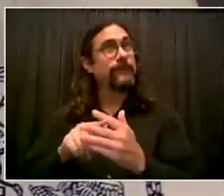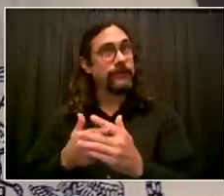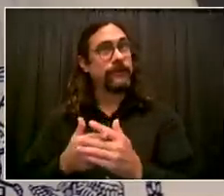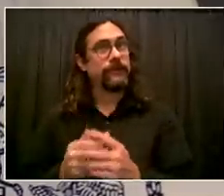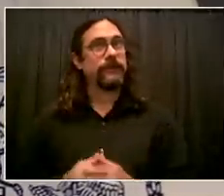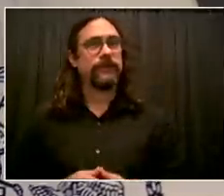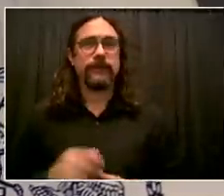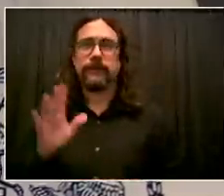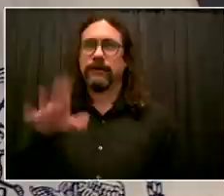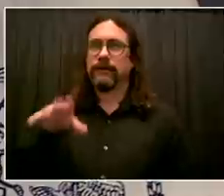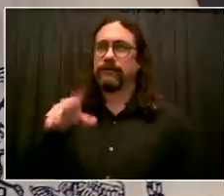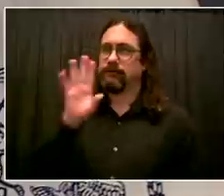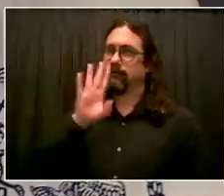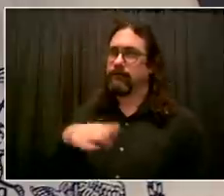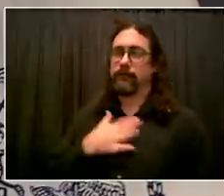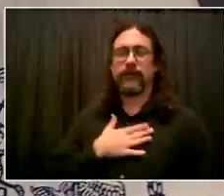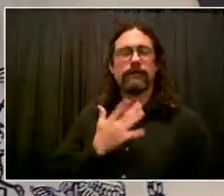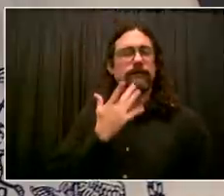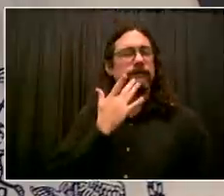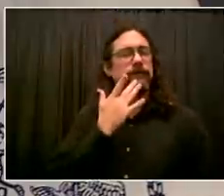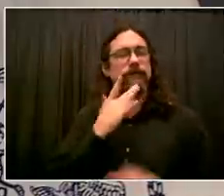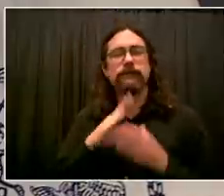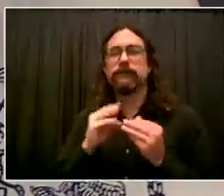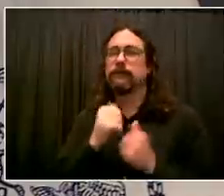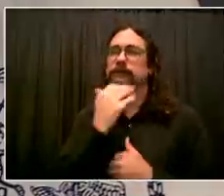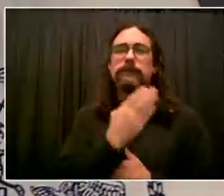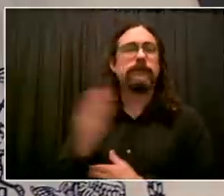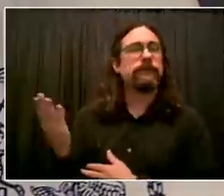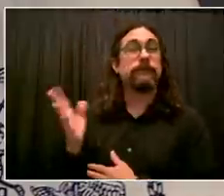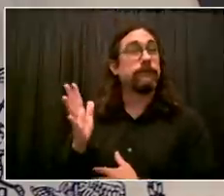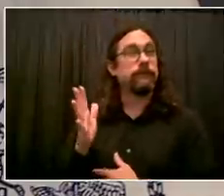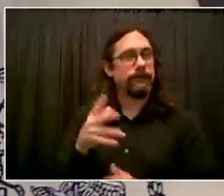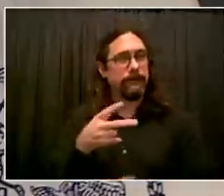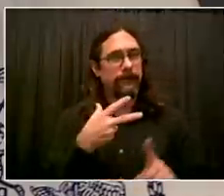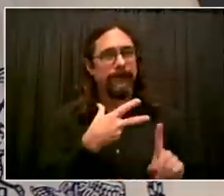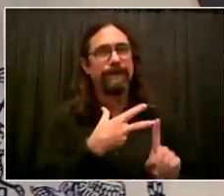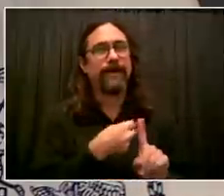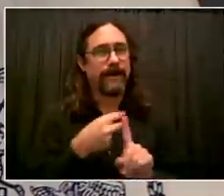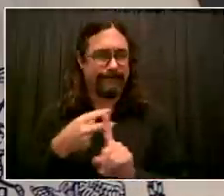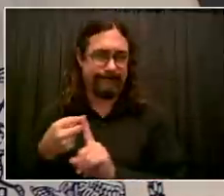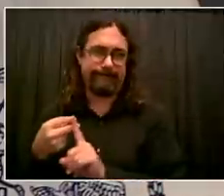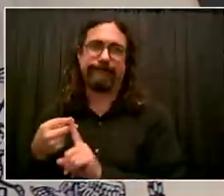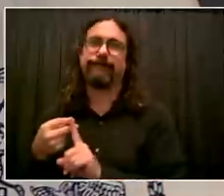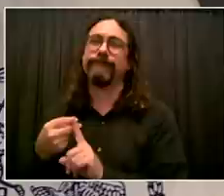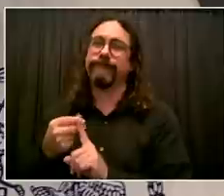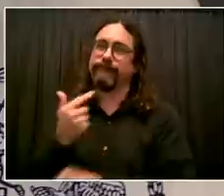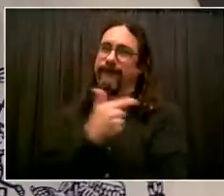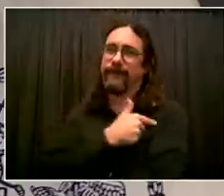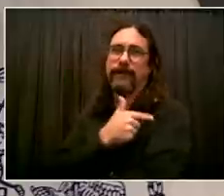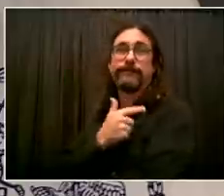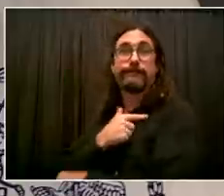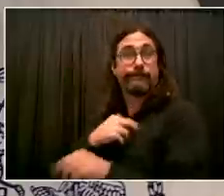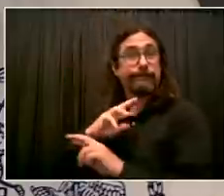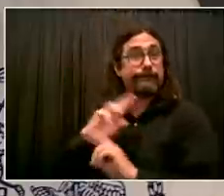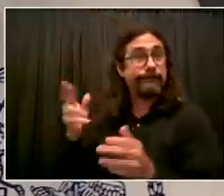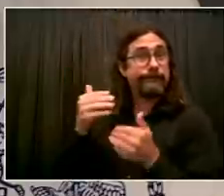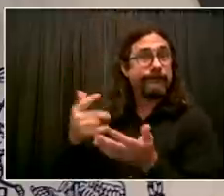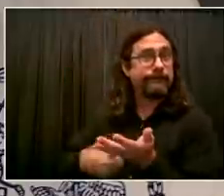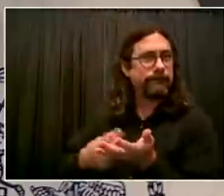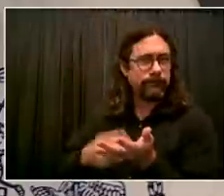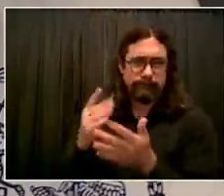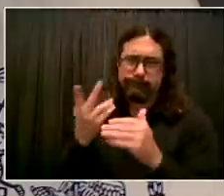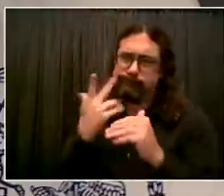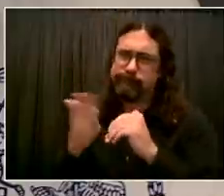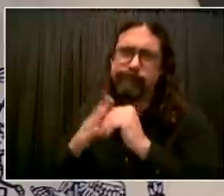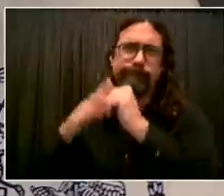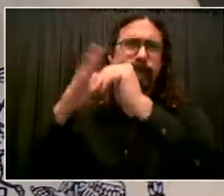we are seeing an amazing recovery in the city. We have a long way to go, but we're seeing a recovery. You go around the city, you can feel it. I was